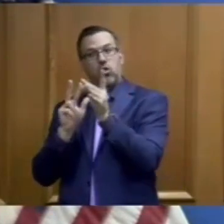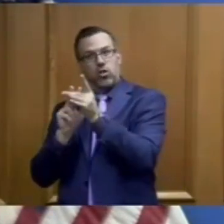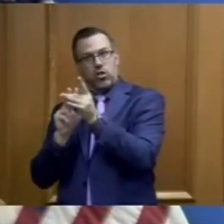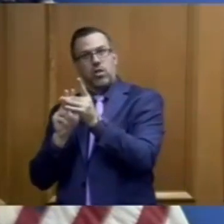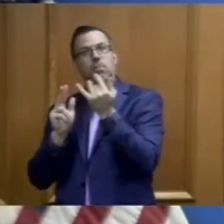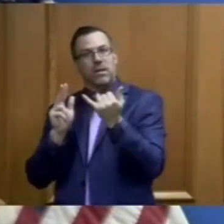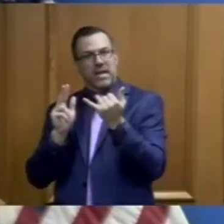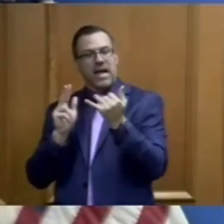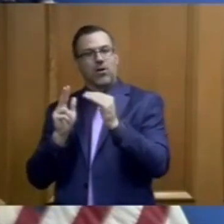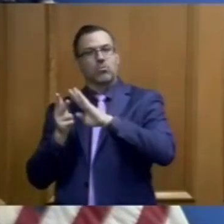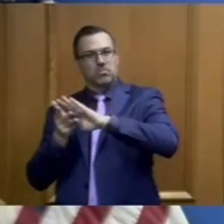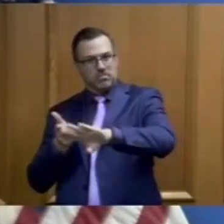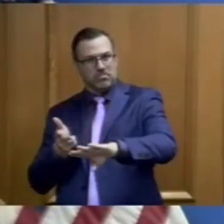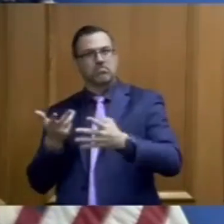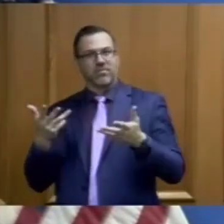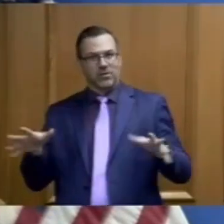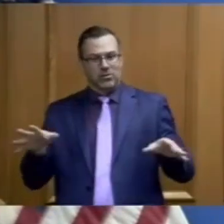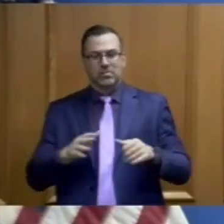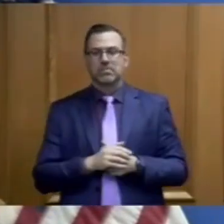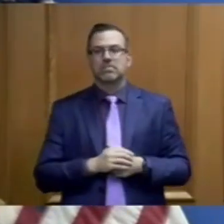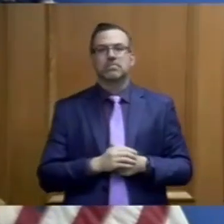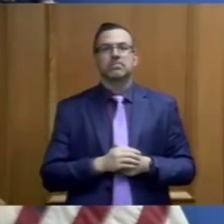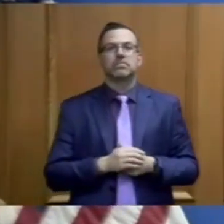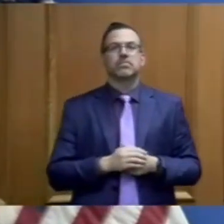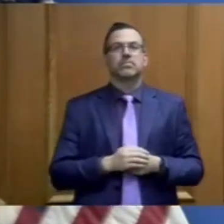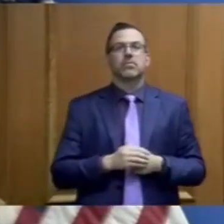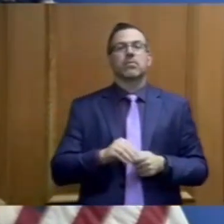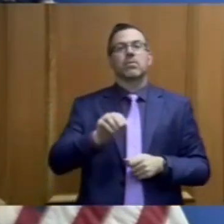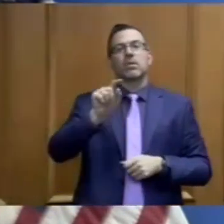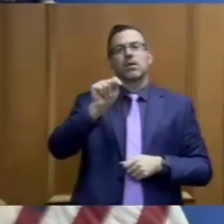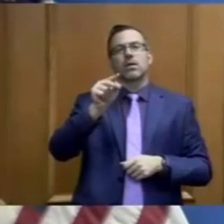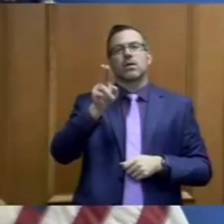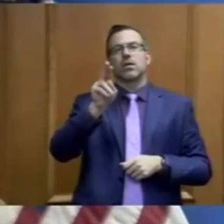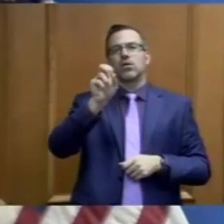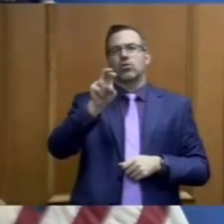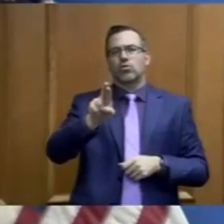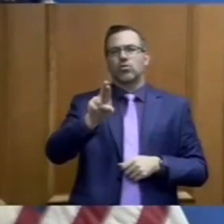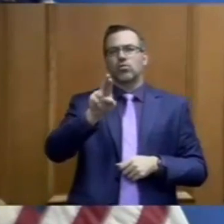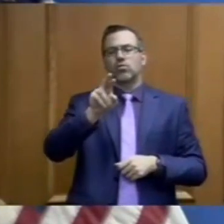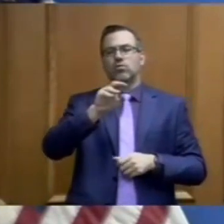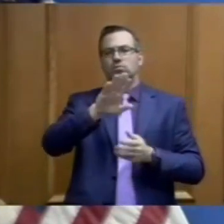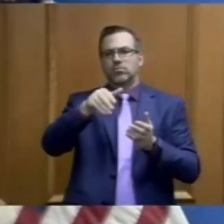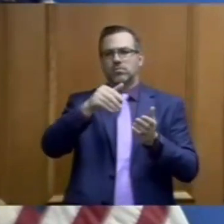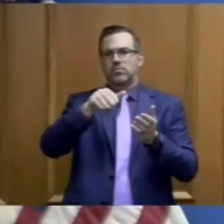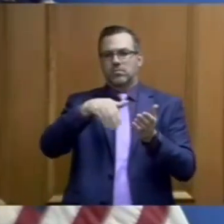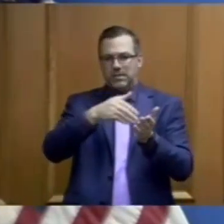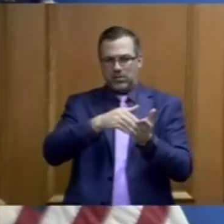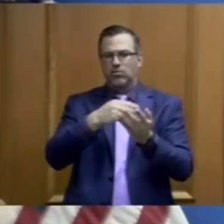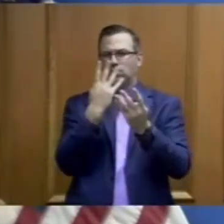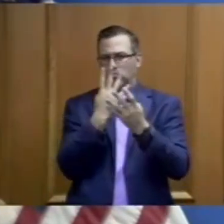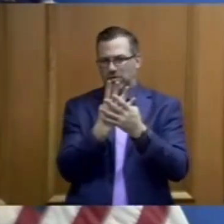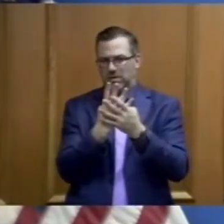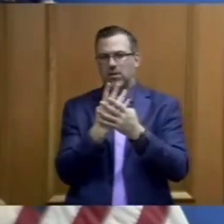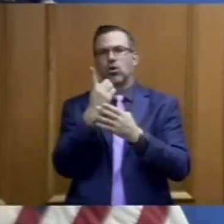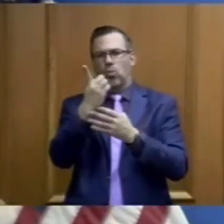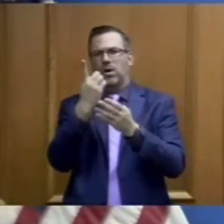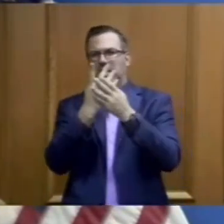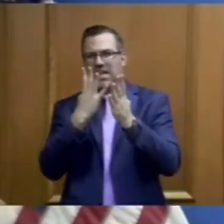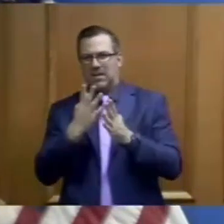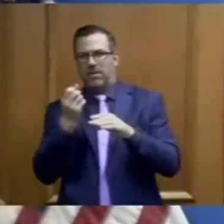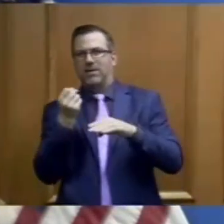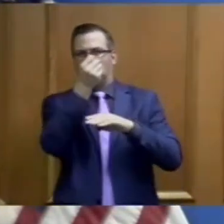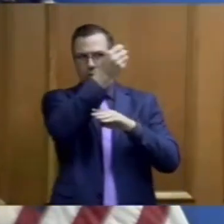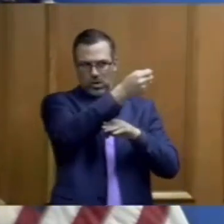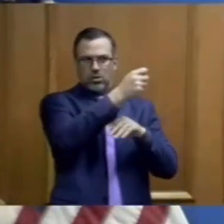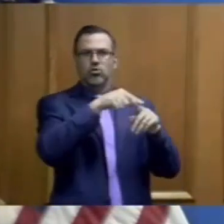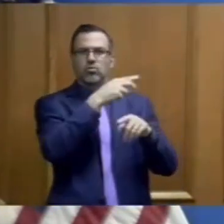On April 3rd, an inmate at the Attorney Center prison who was taken to the hospital for an unrelated medical